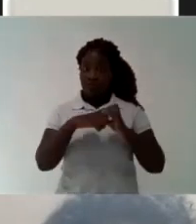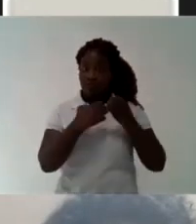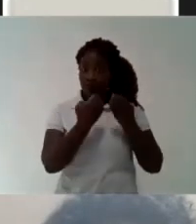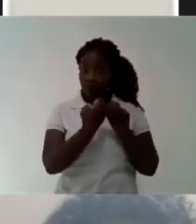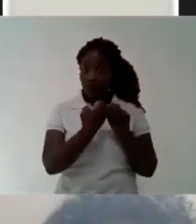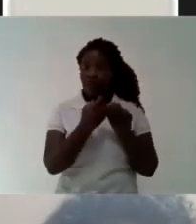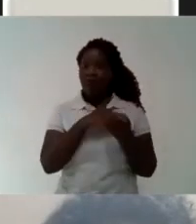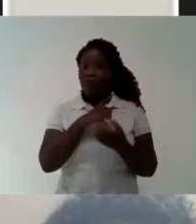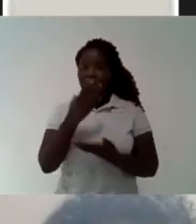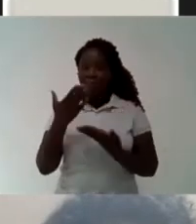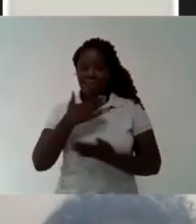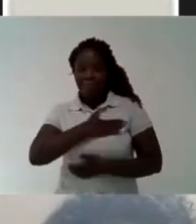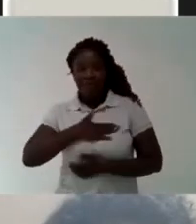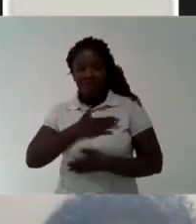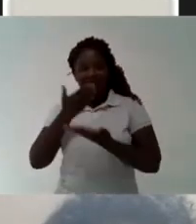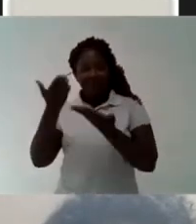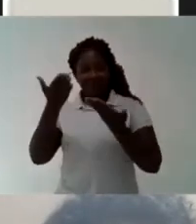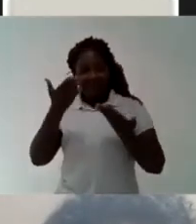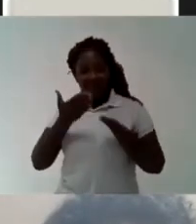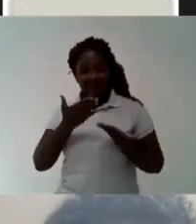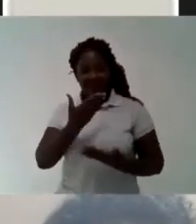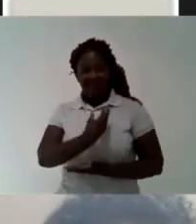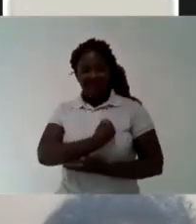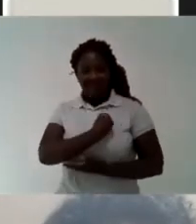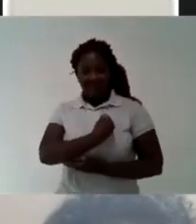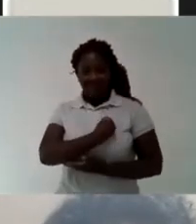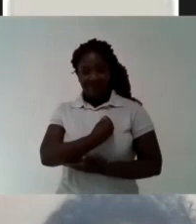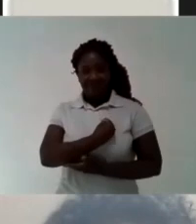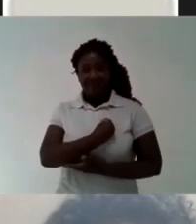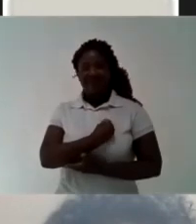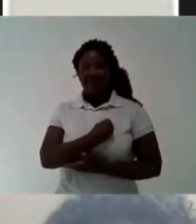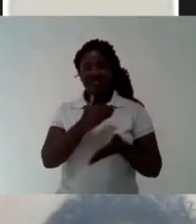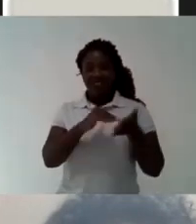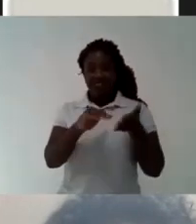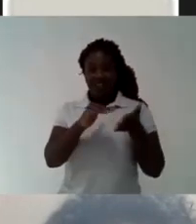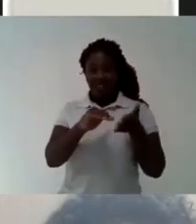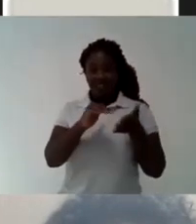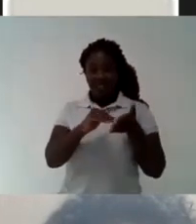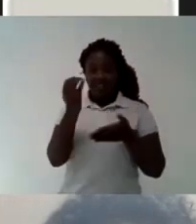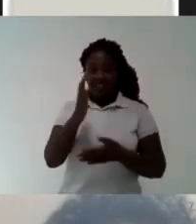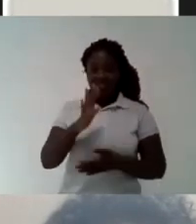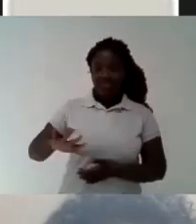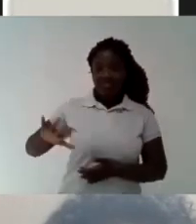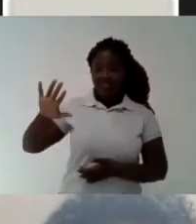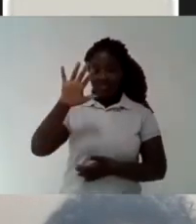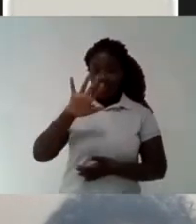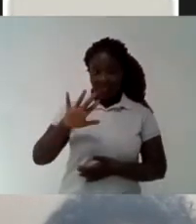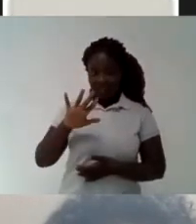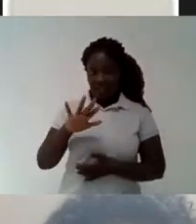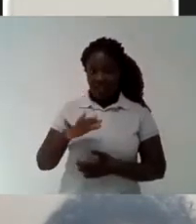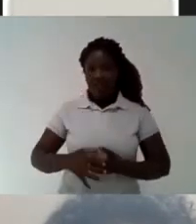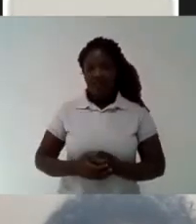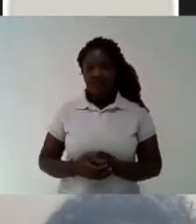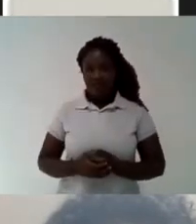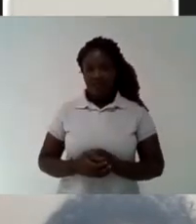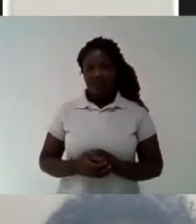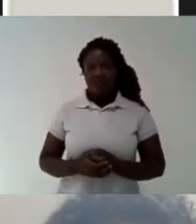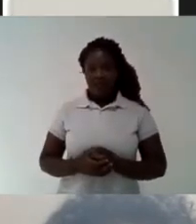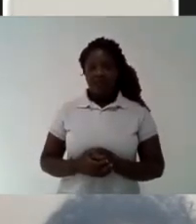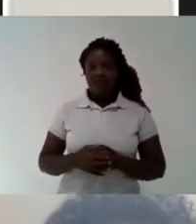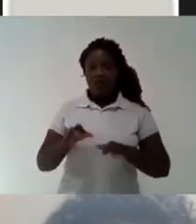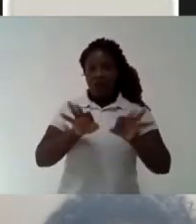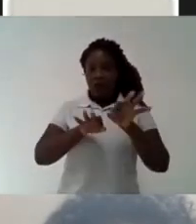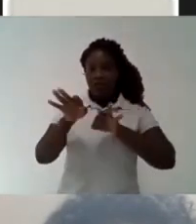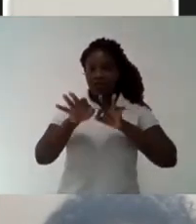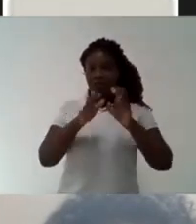cuts in education impact not only the students in a vulnerable situation Not only